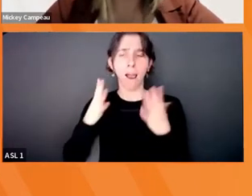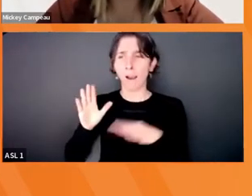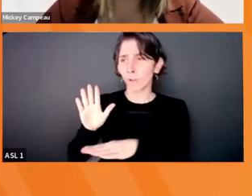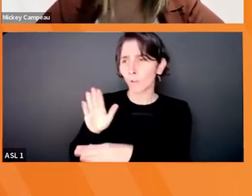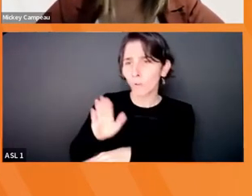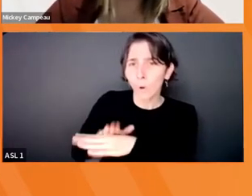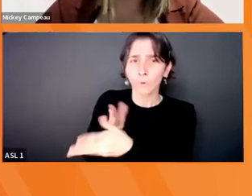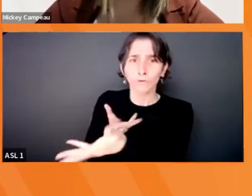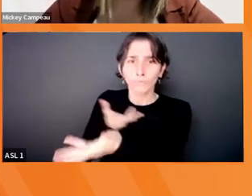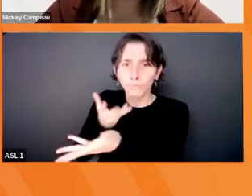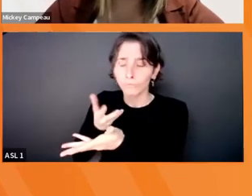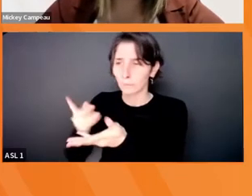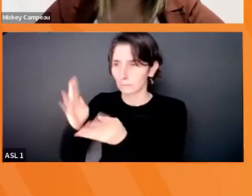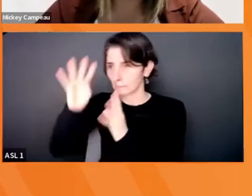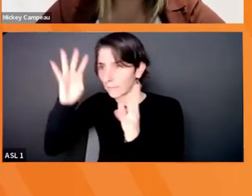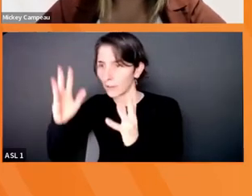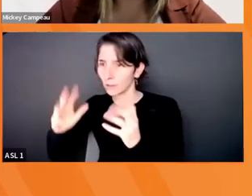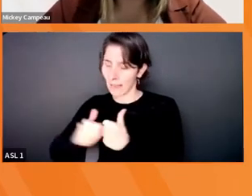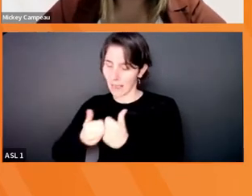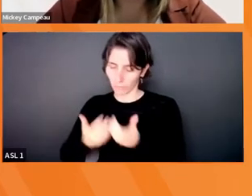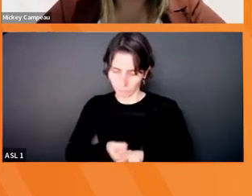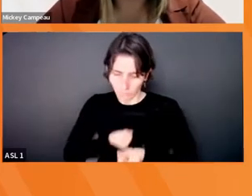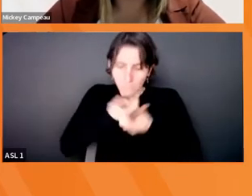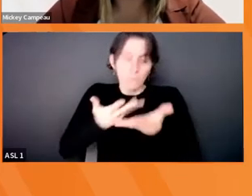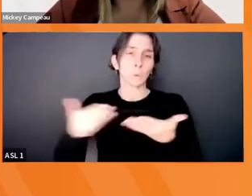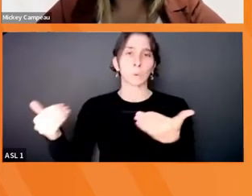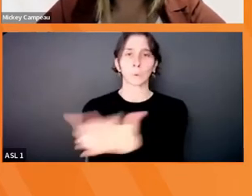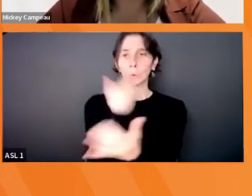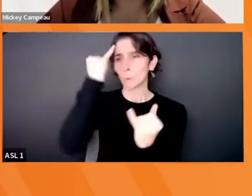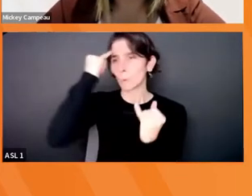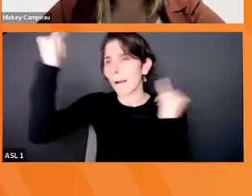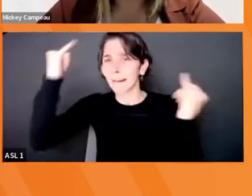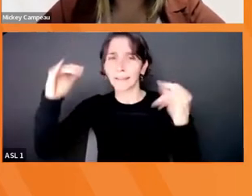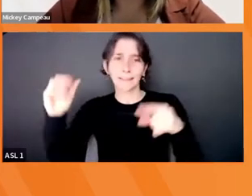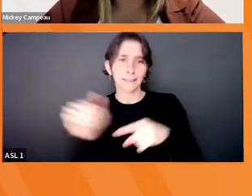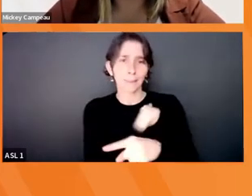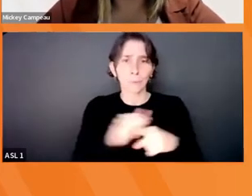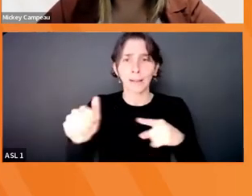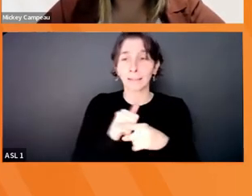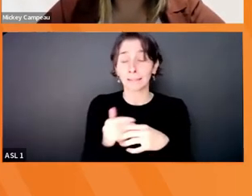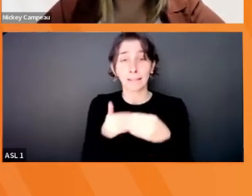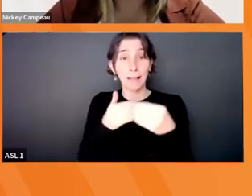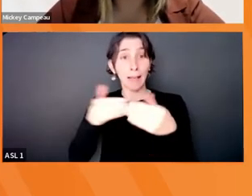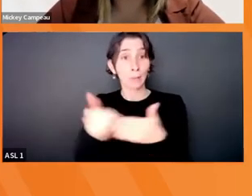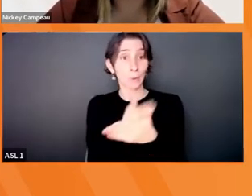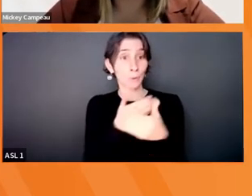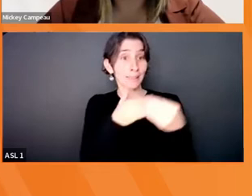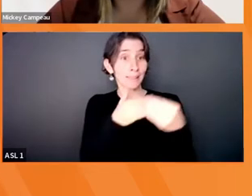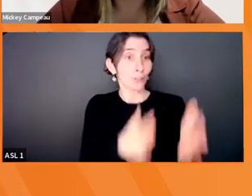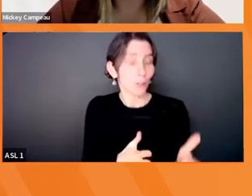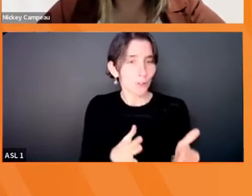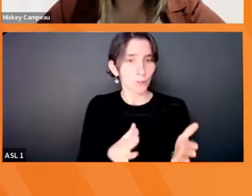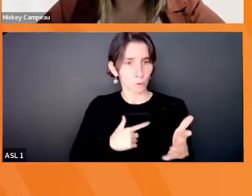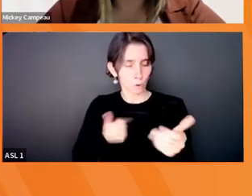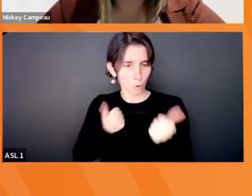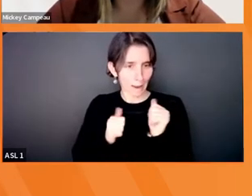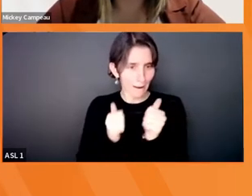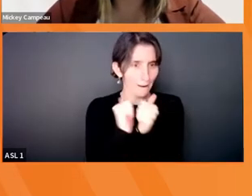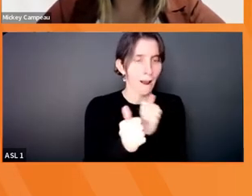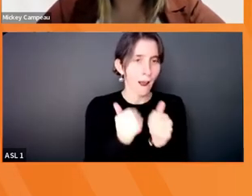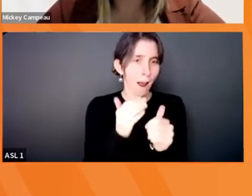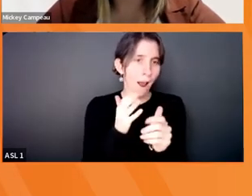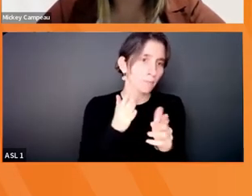magical ability to unleash innovation ideas and practices that guide leaders to stay ahead of competition. Leo